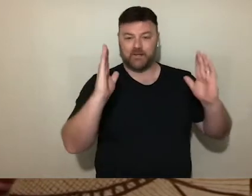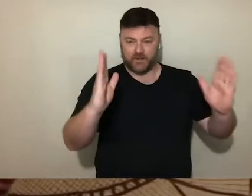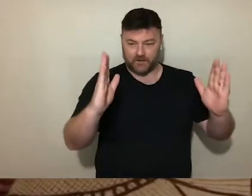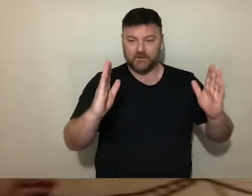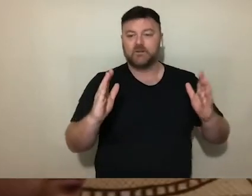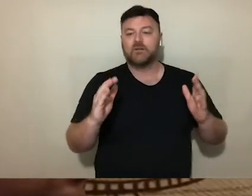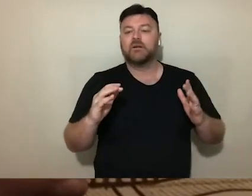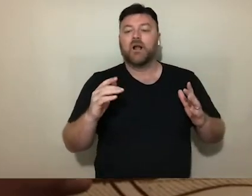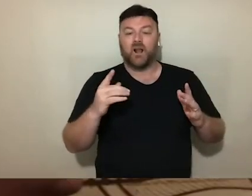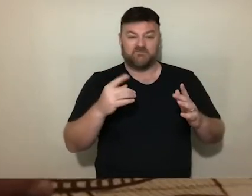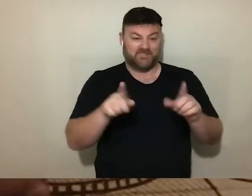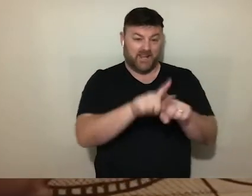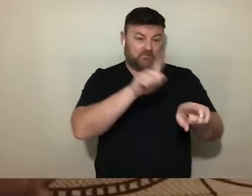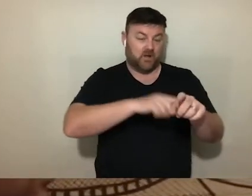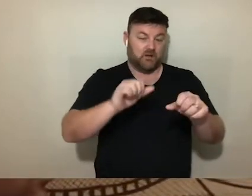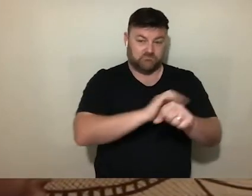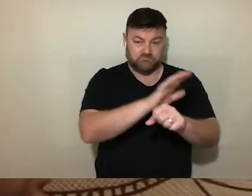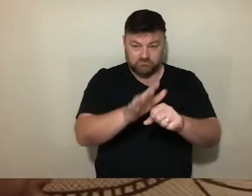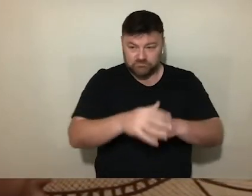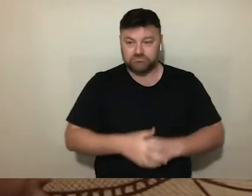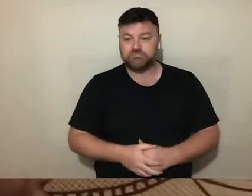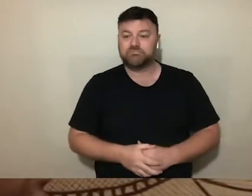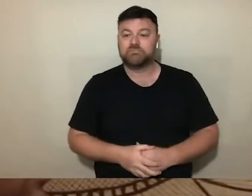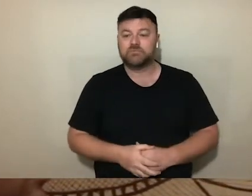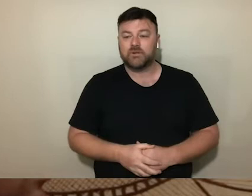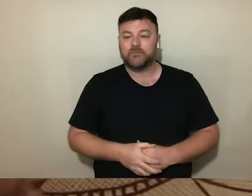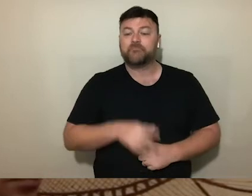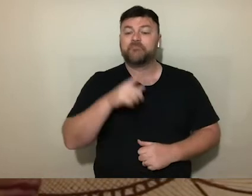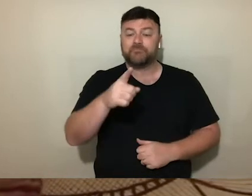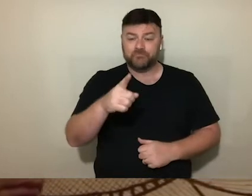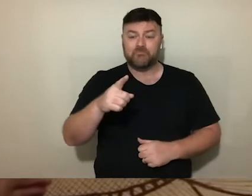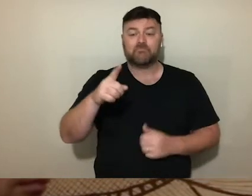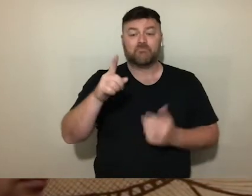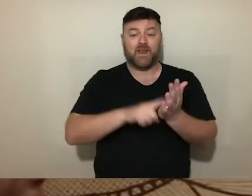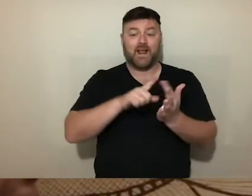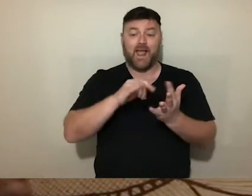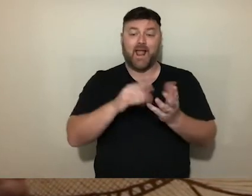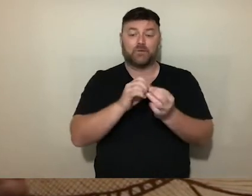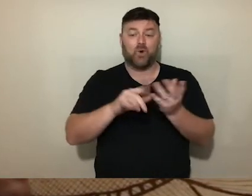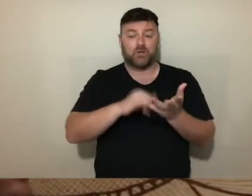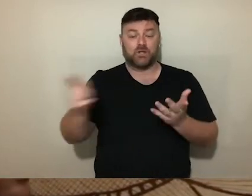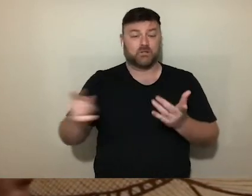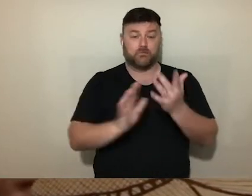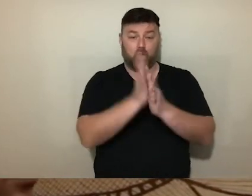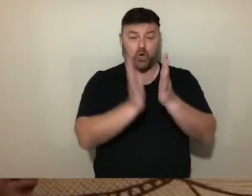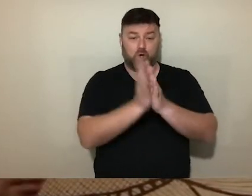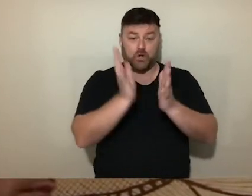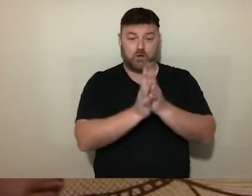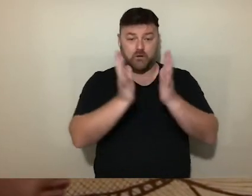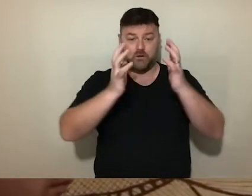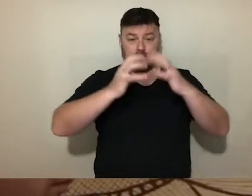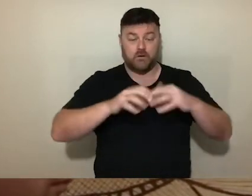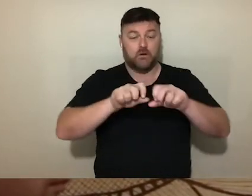pandemic, Moria Reception and Identification Center in the Asian Island of Lesbos burned to the ground. The fire extended to the